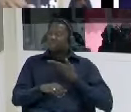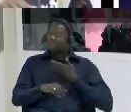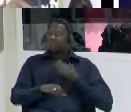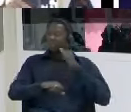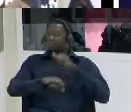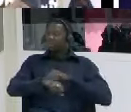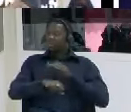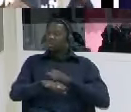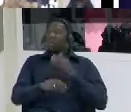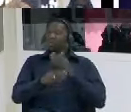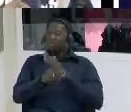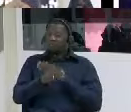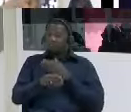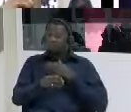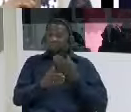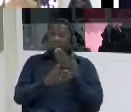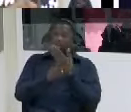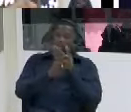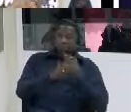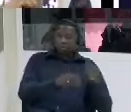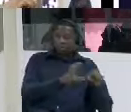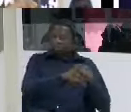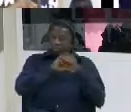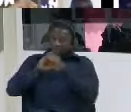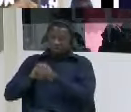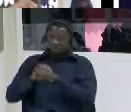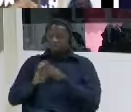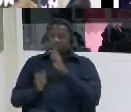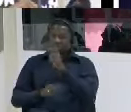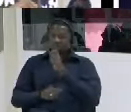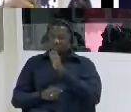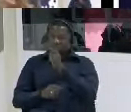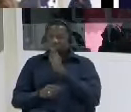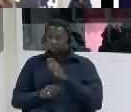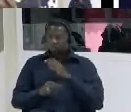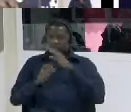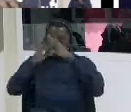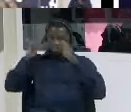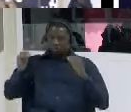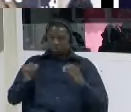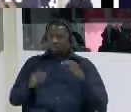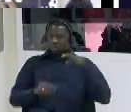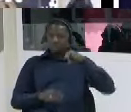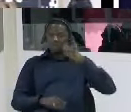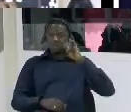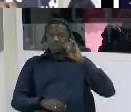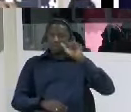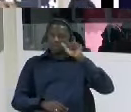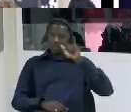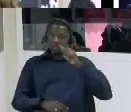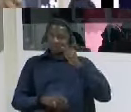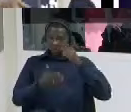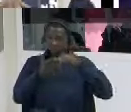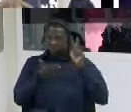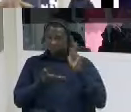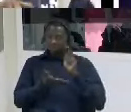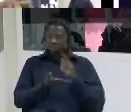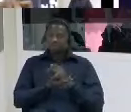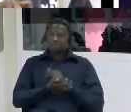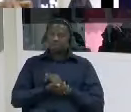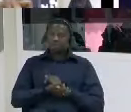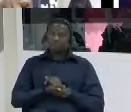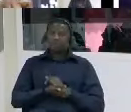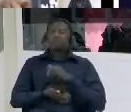him being um brought out at the interrogation room at nia is that correct yes